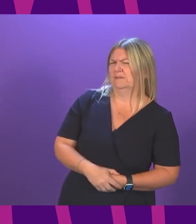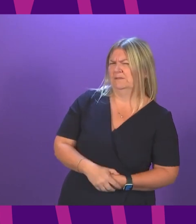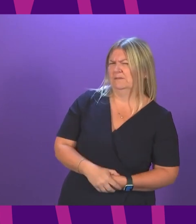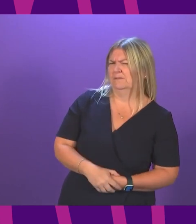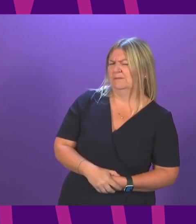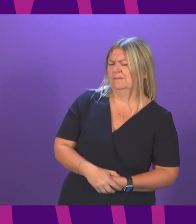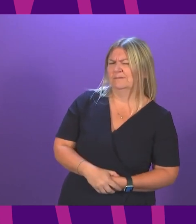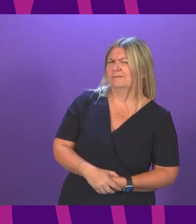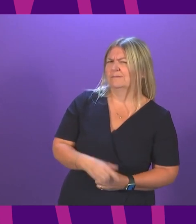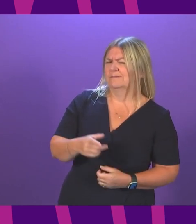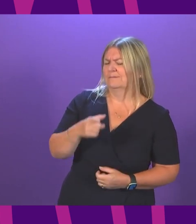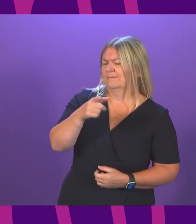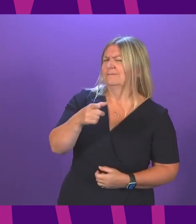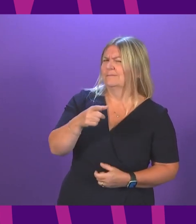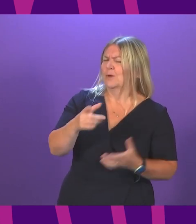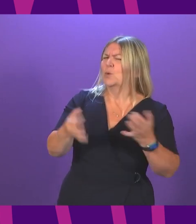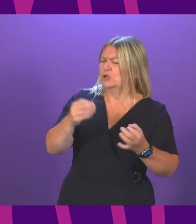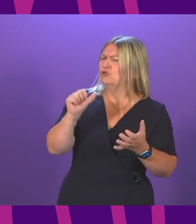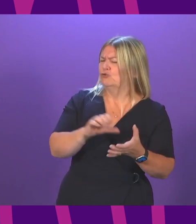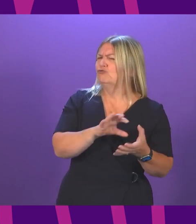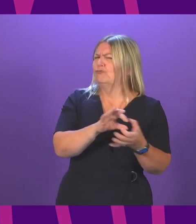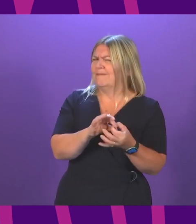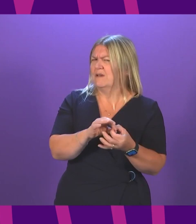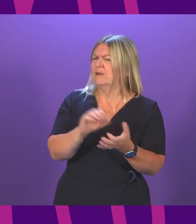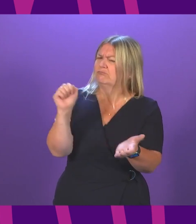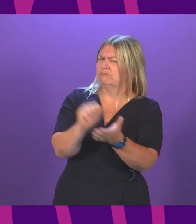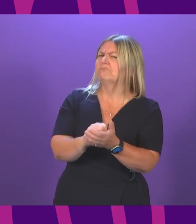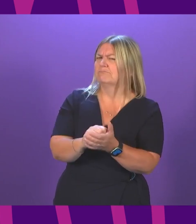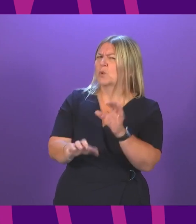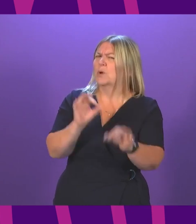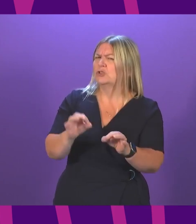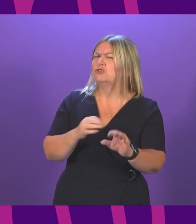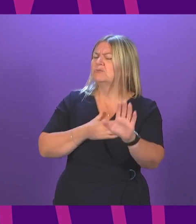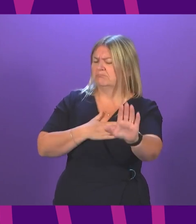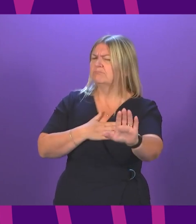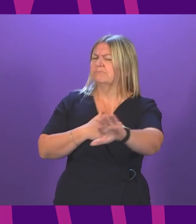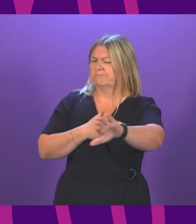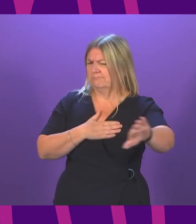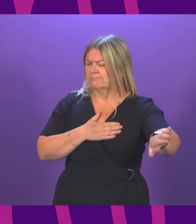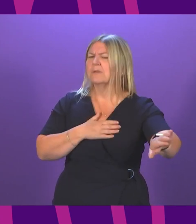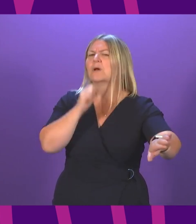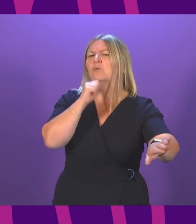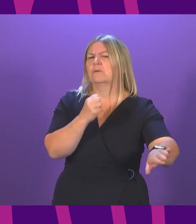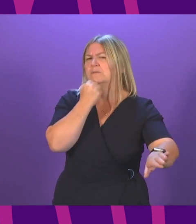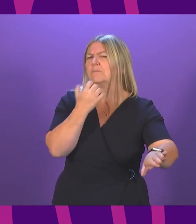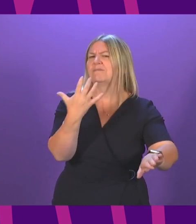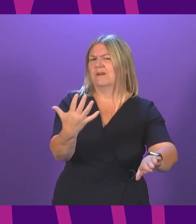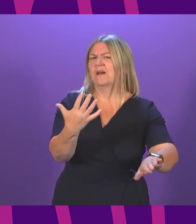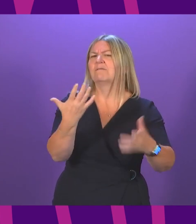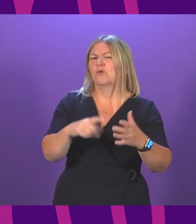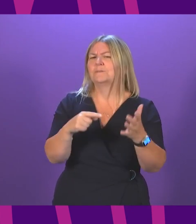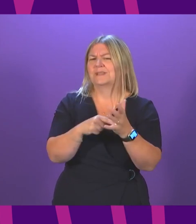Supplementary questions should refer to the question that was asked. I will therefore move on to question number five from Tess White.